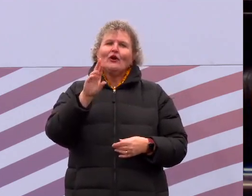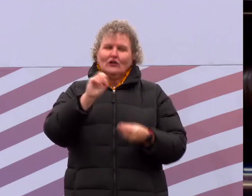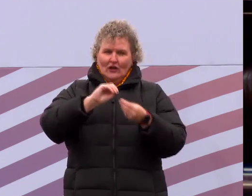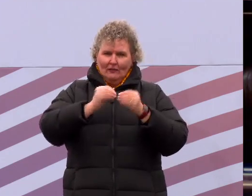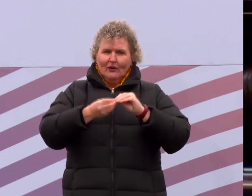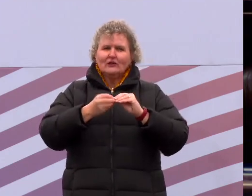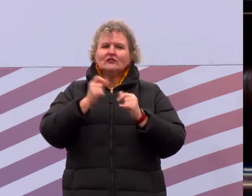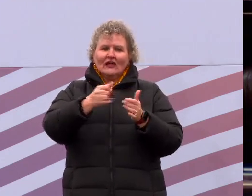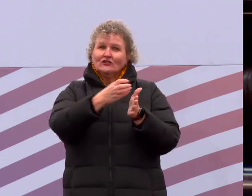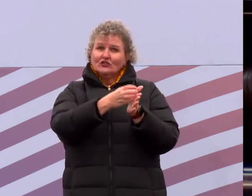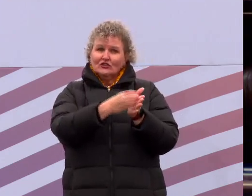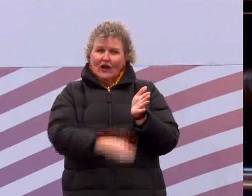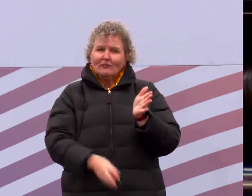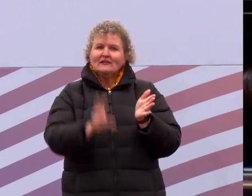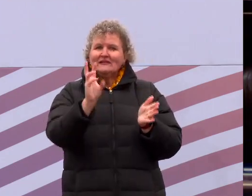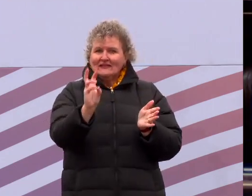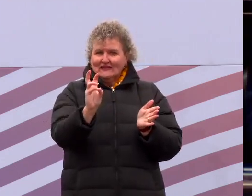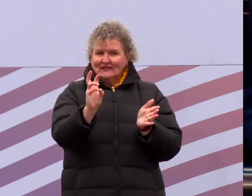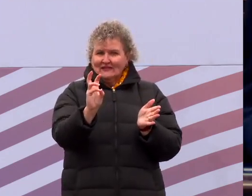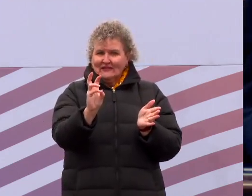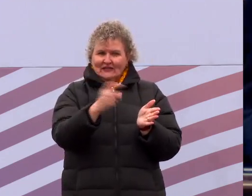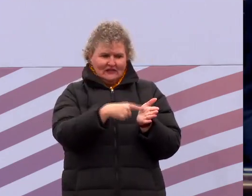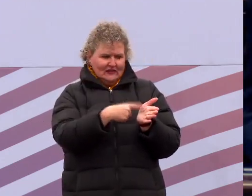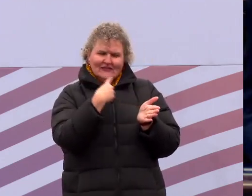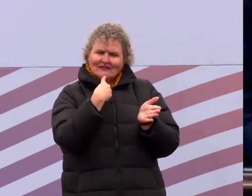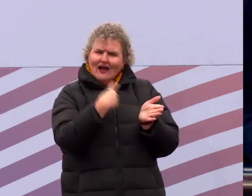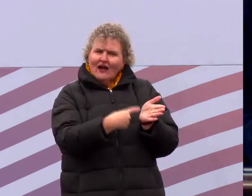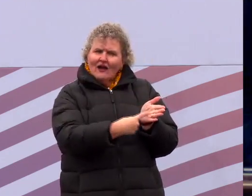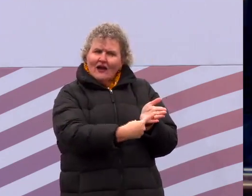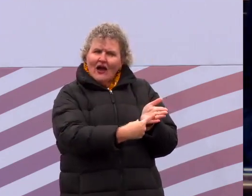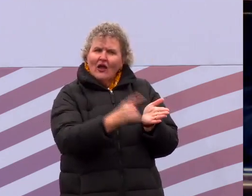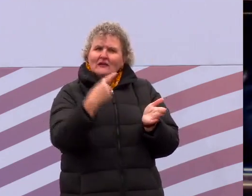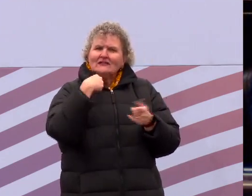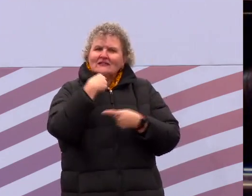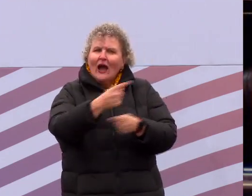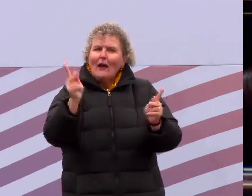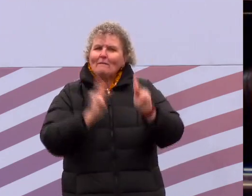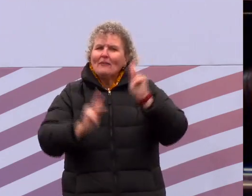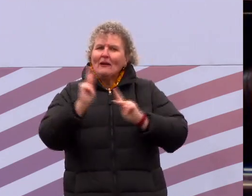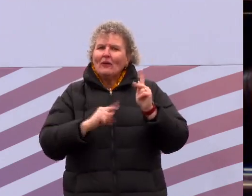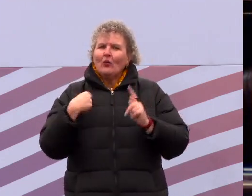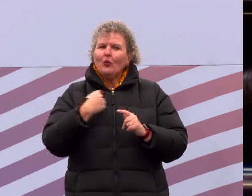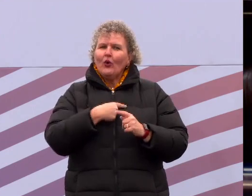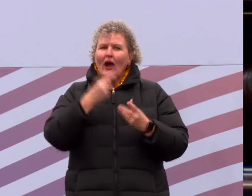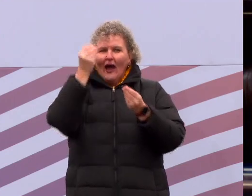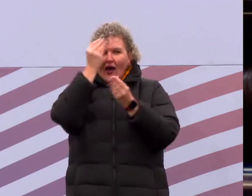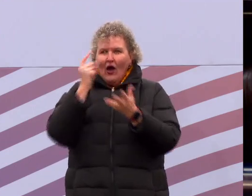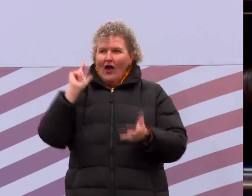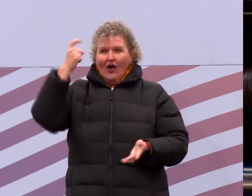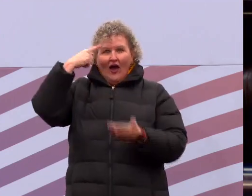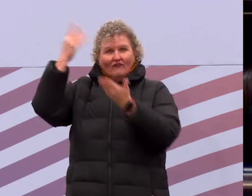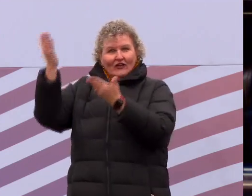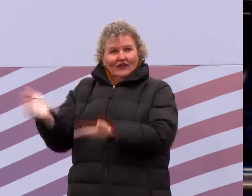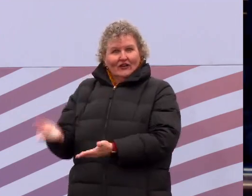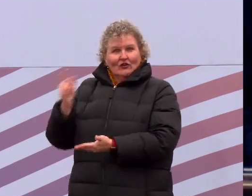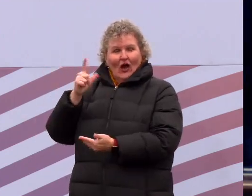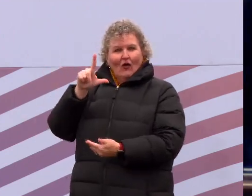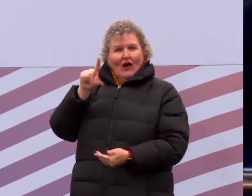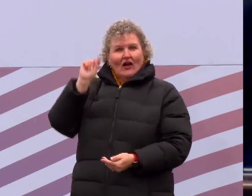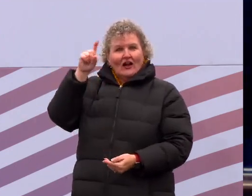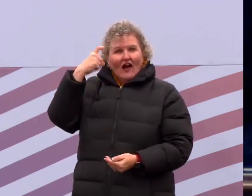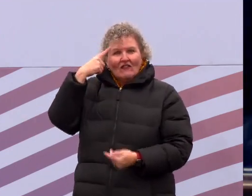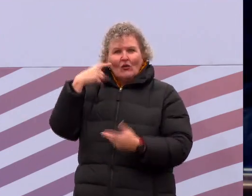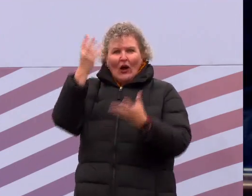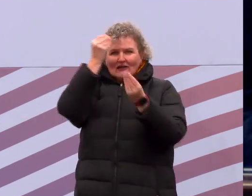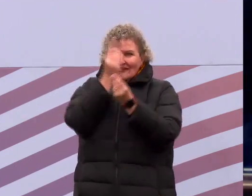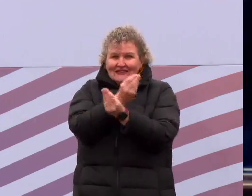the priests. Saying to the people, as we say to our governor, and we say to our lieutenant governor, and we say to our first